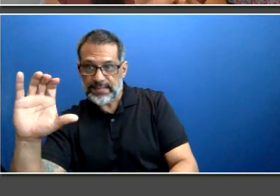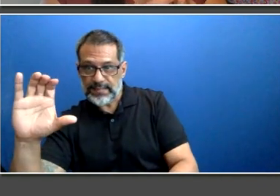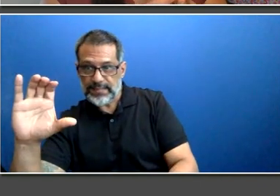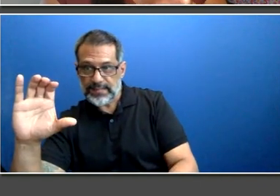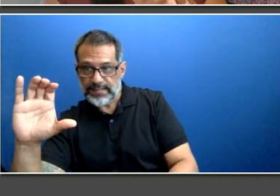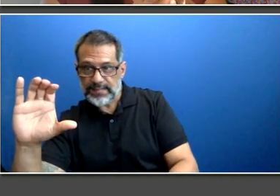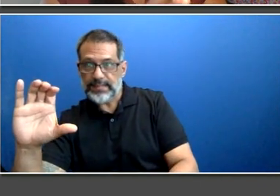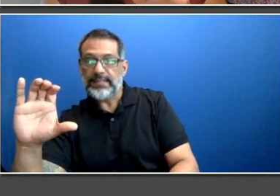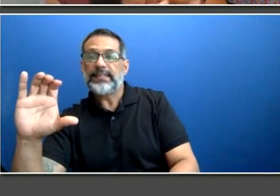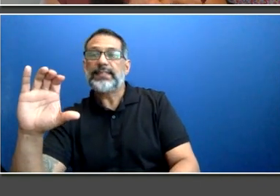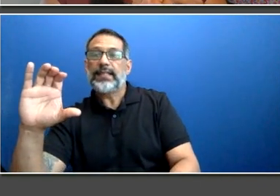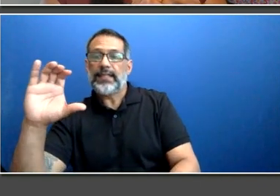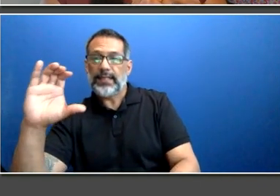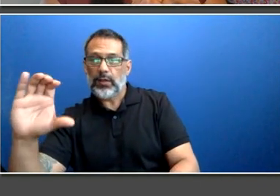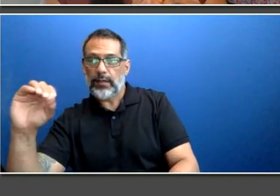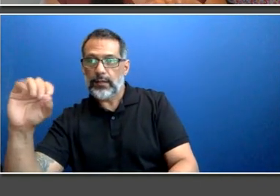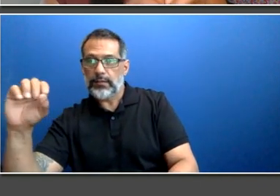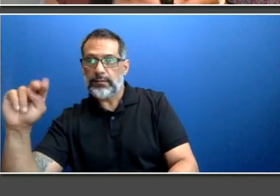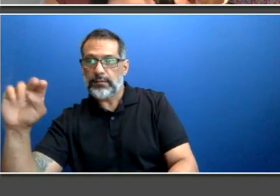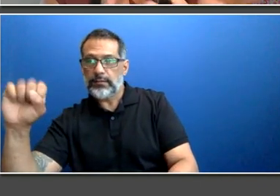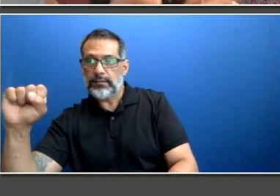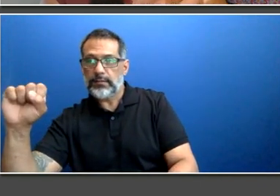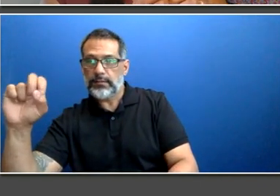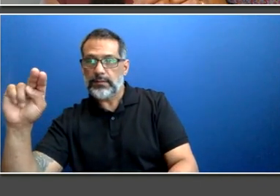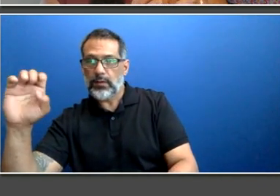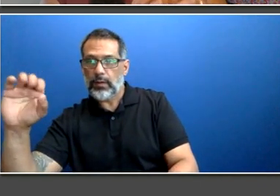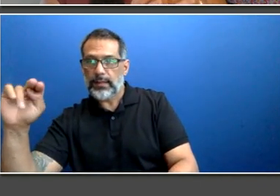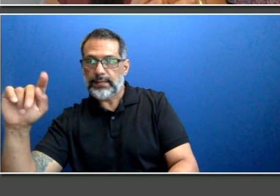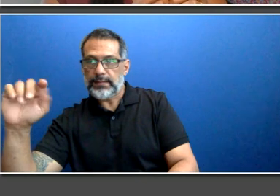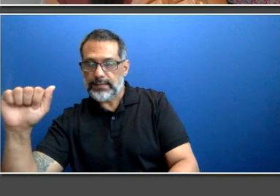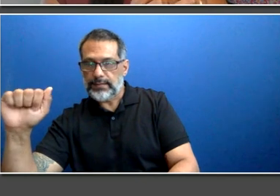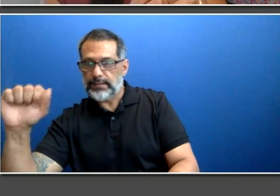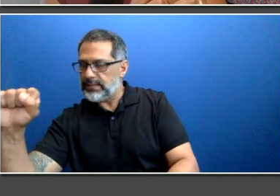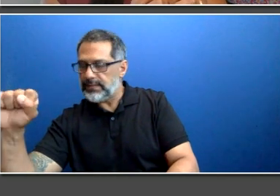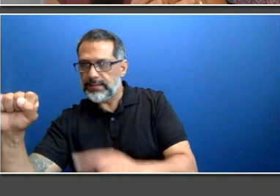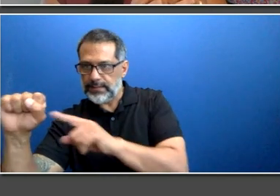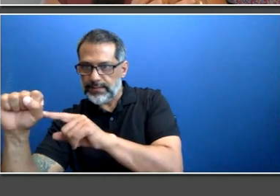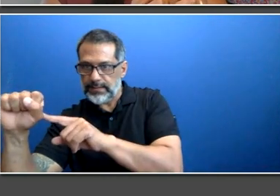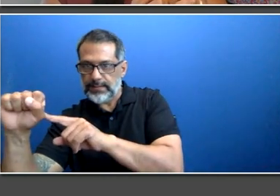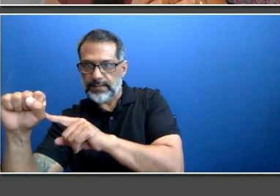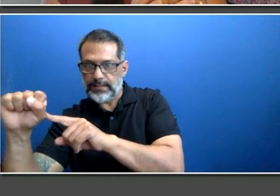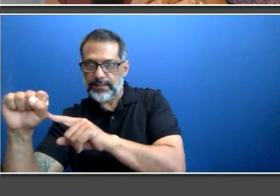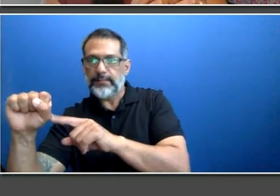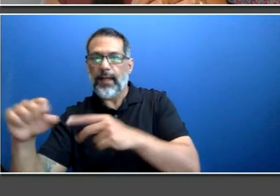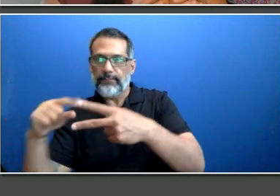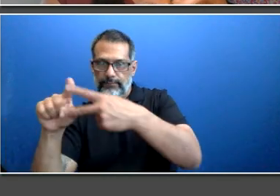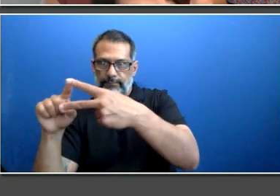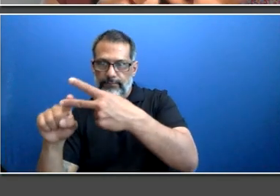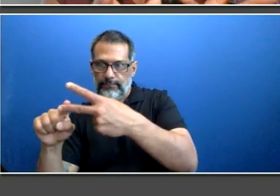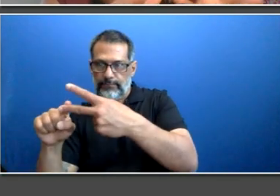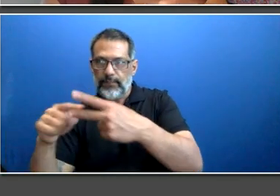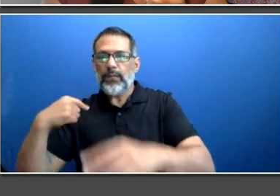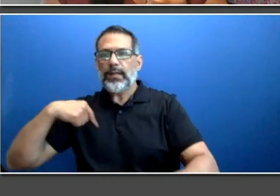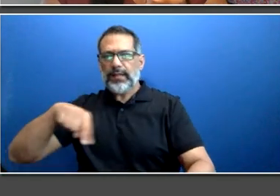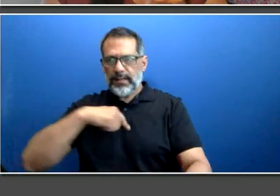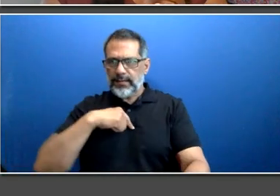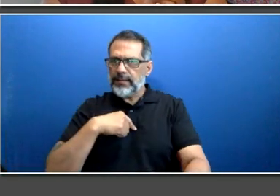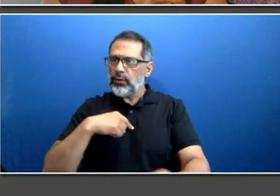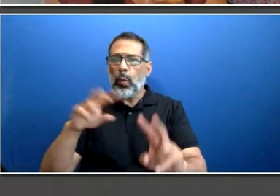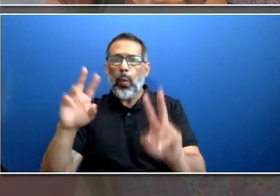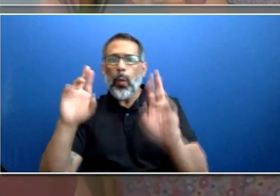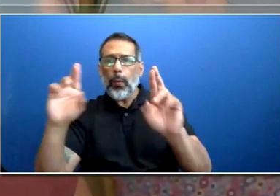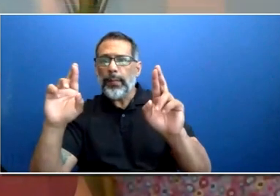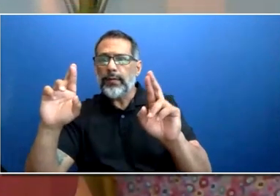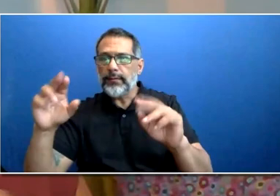you got information that answered your questions. And I hope that we inspired you to consider a career at the TTC in a job that can be